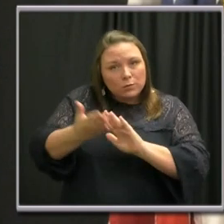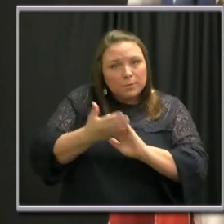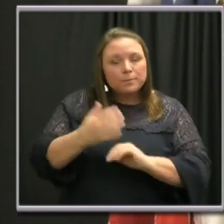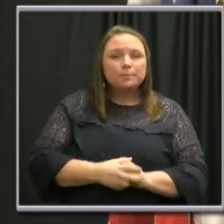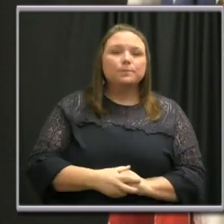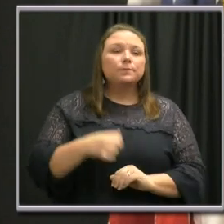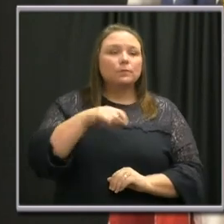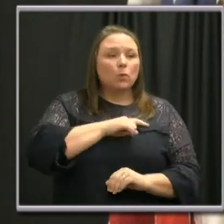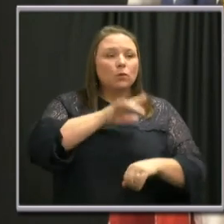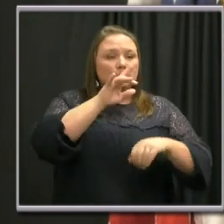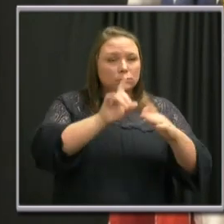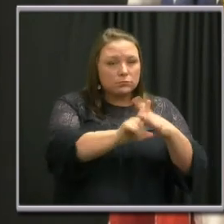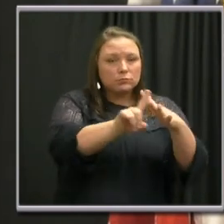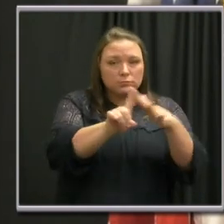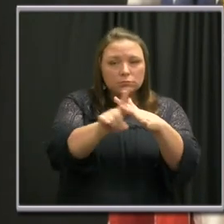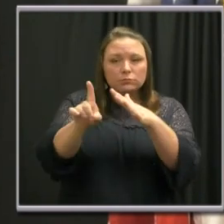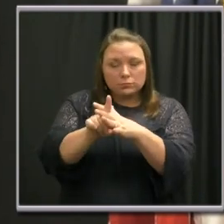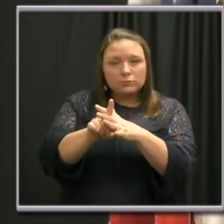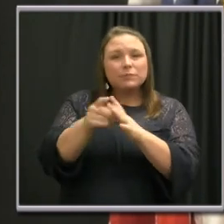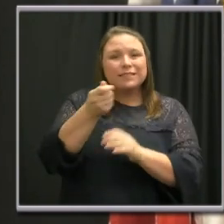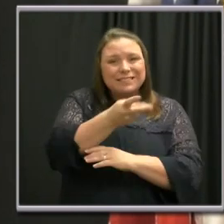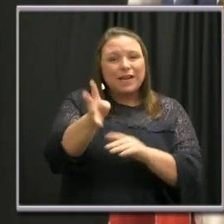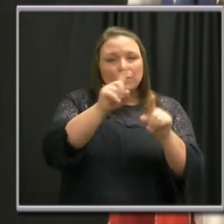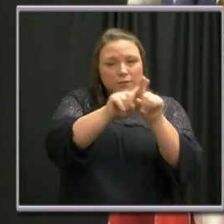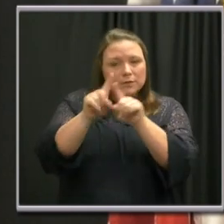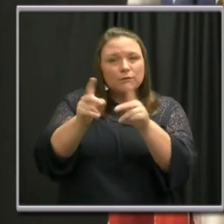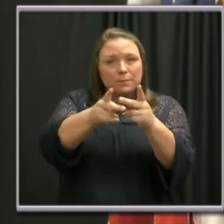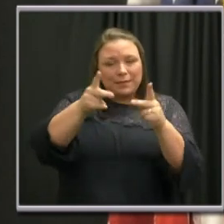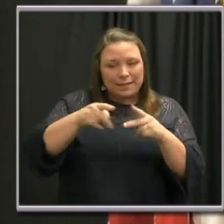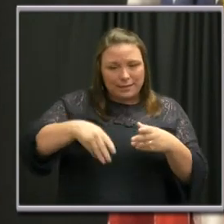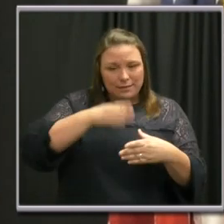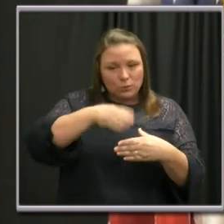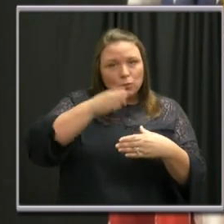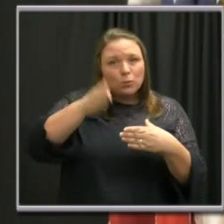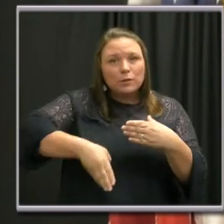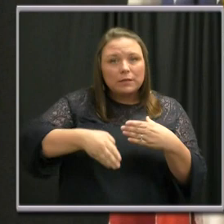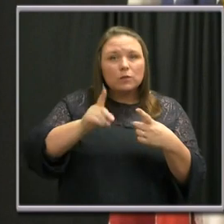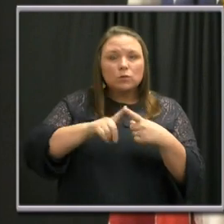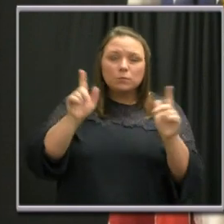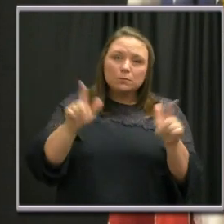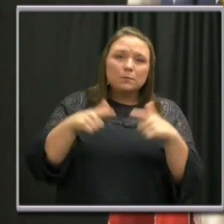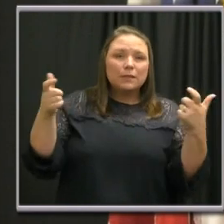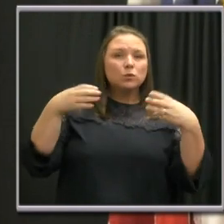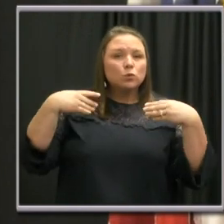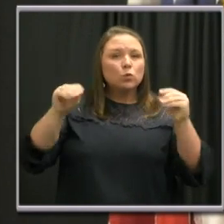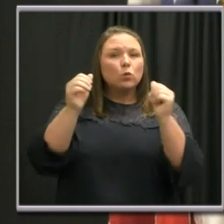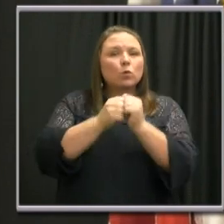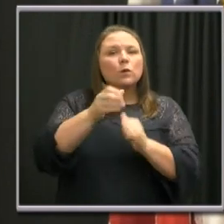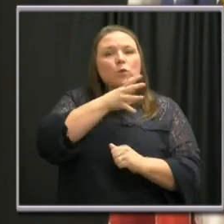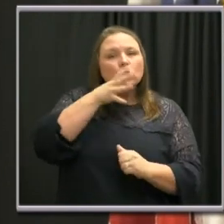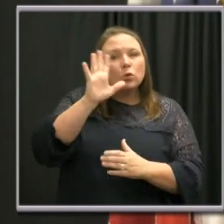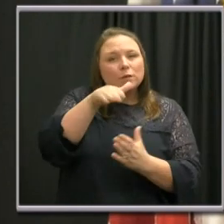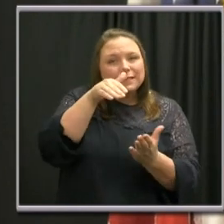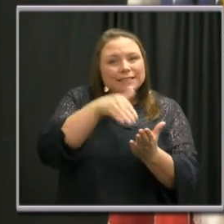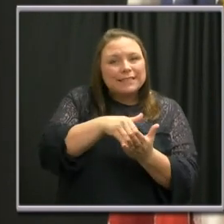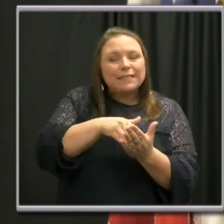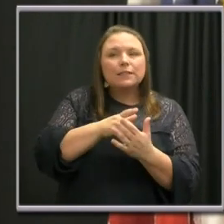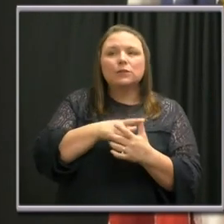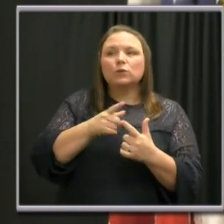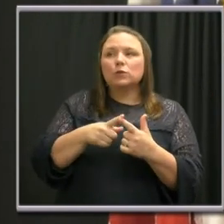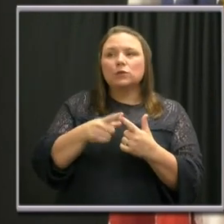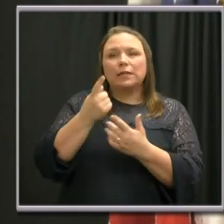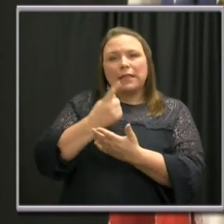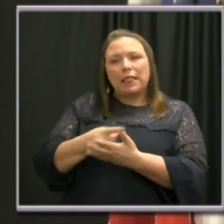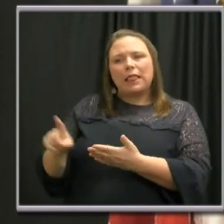conducted several site visits this weekend to the big stores with garden centers. The previous weekend